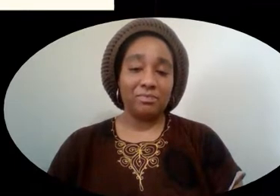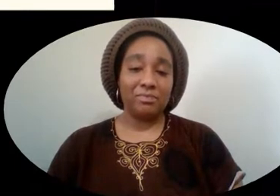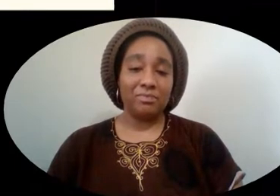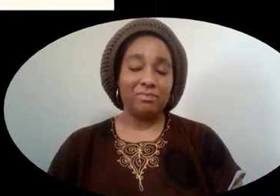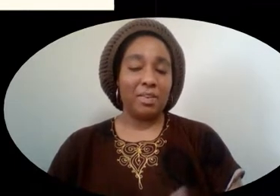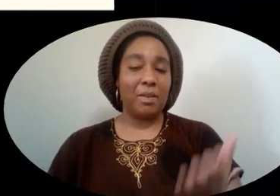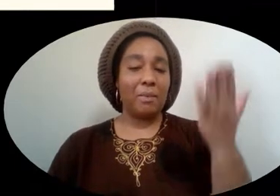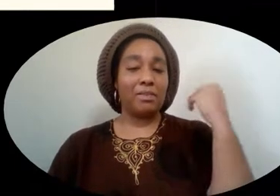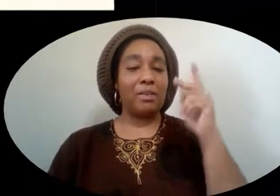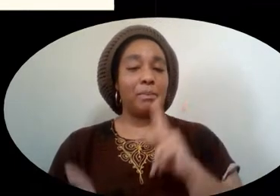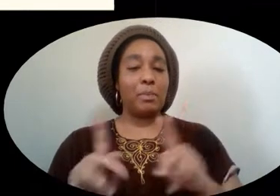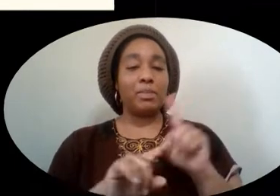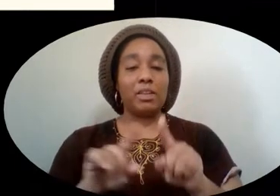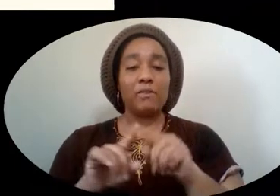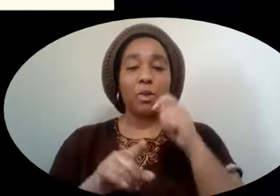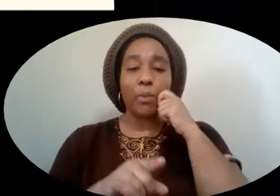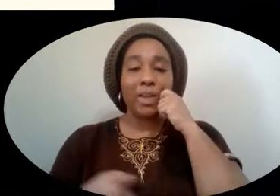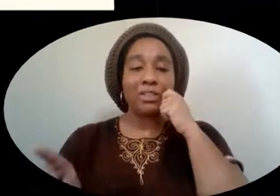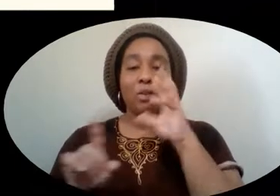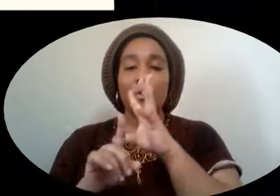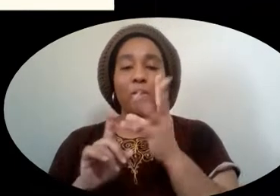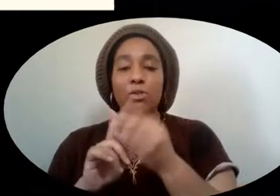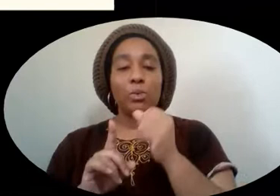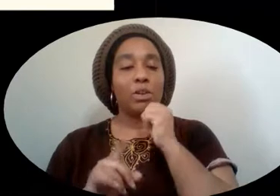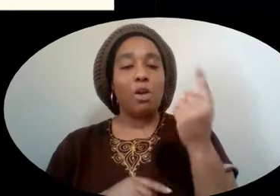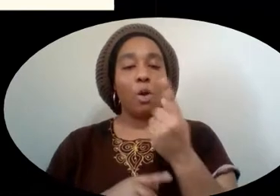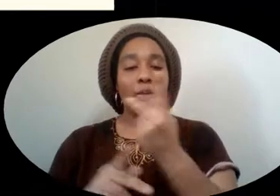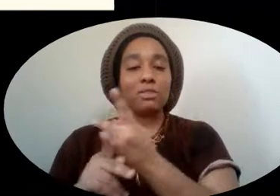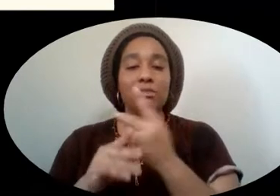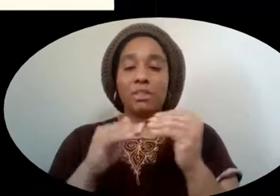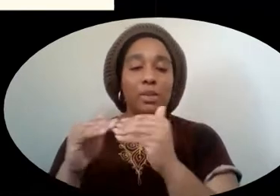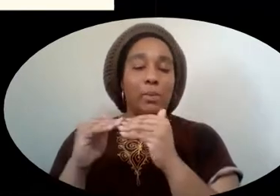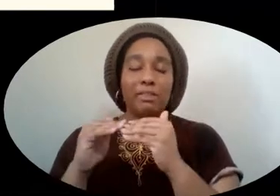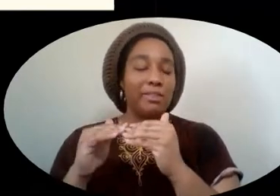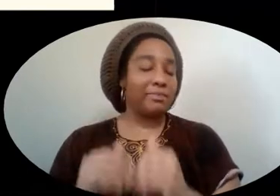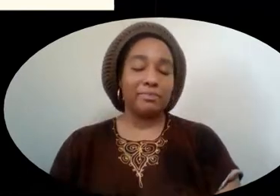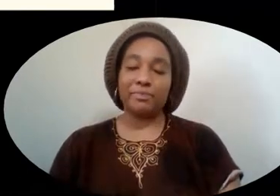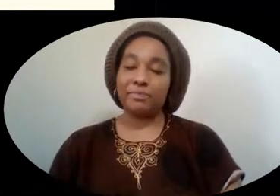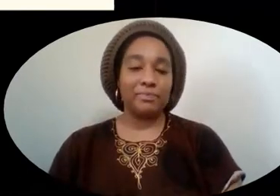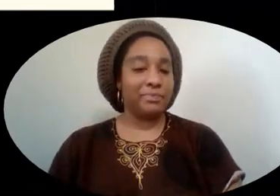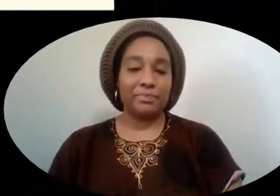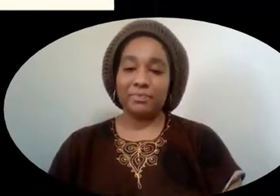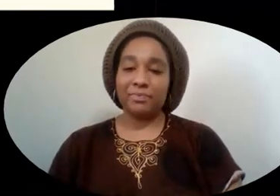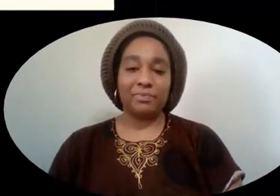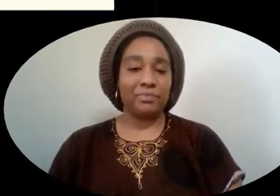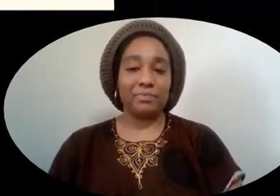Back then, people of different races and cultures were not always treated equally.